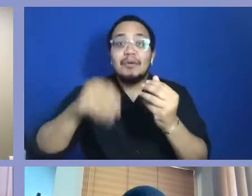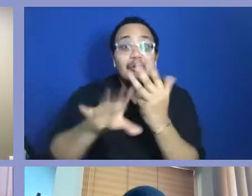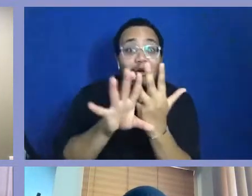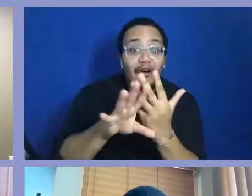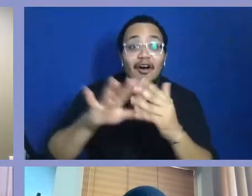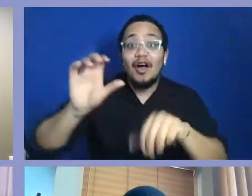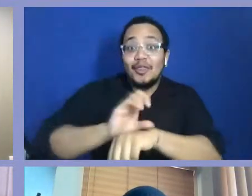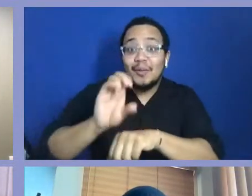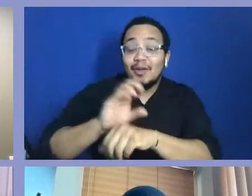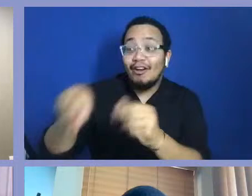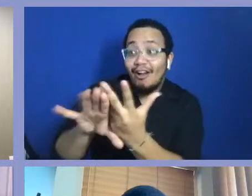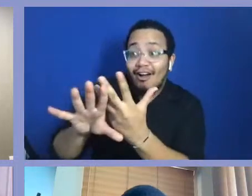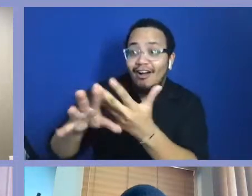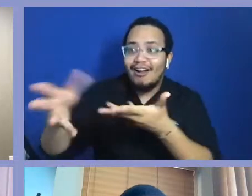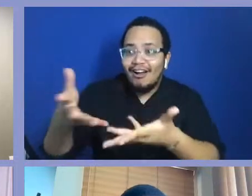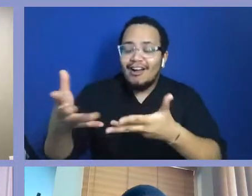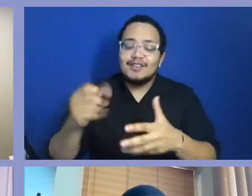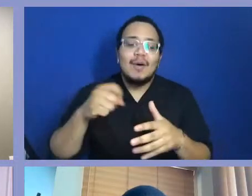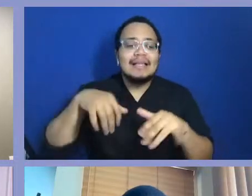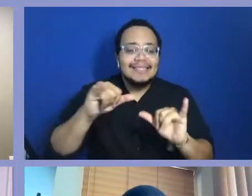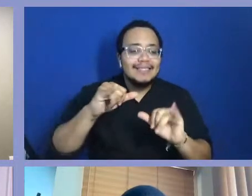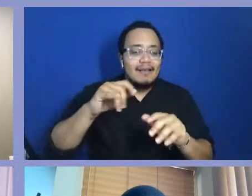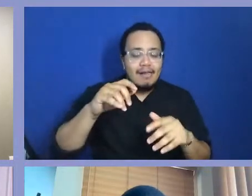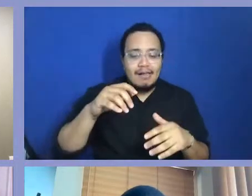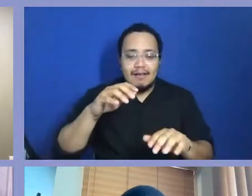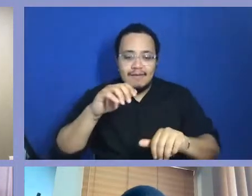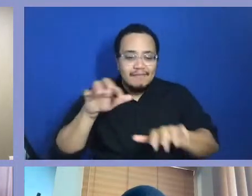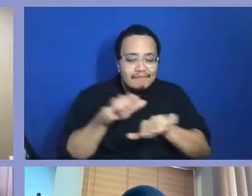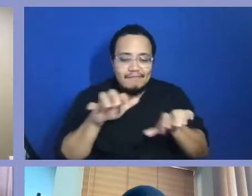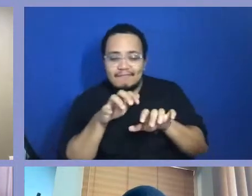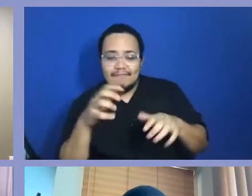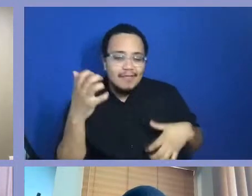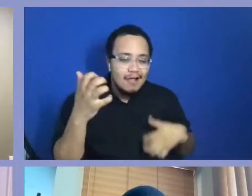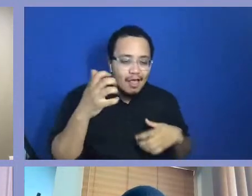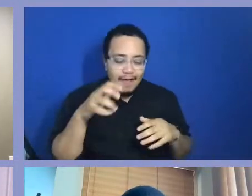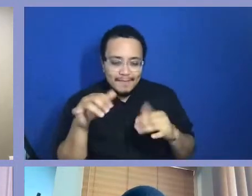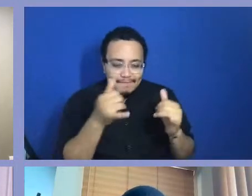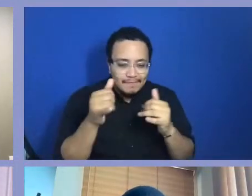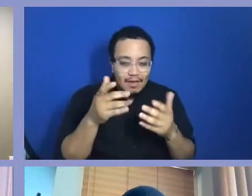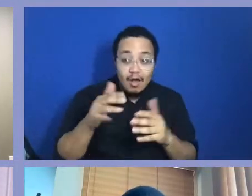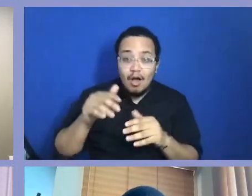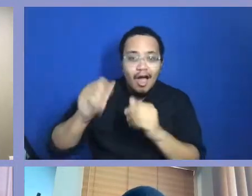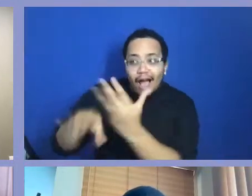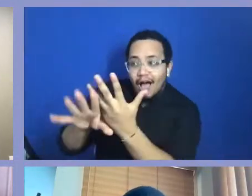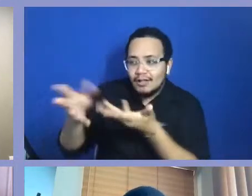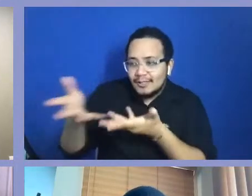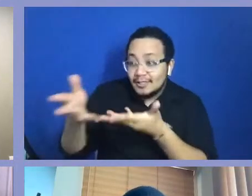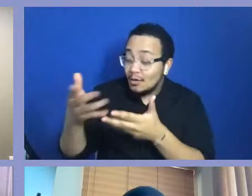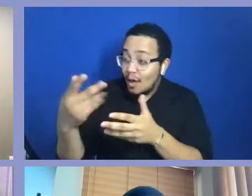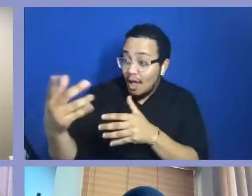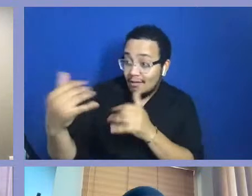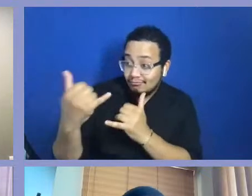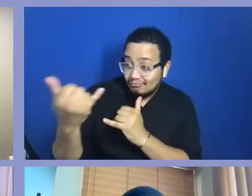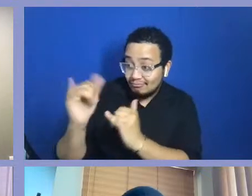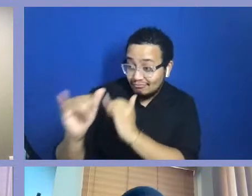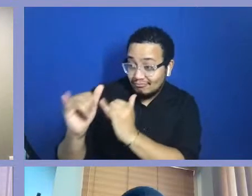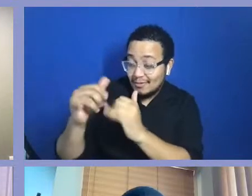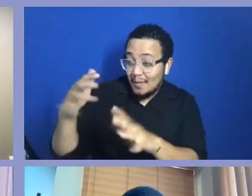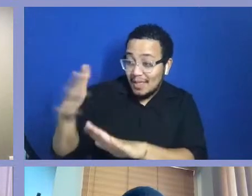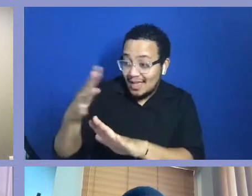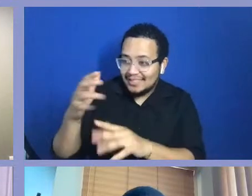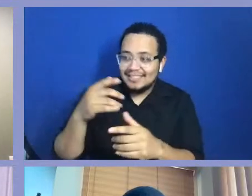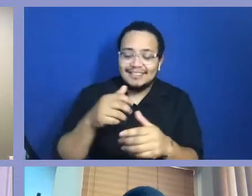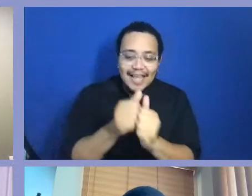of your buddies up and go, what do you think it is? Now, because of Zoom, we can really try to start playing together. This is a wonderful bass player named